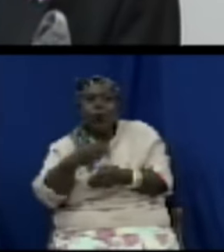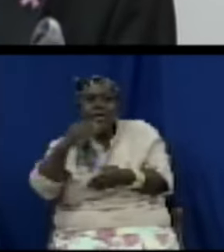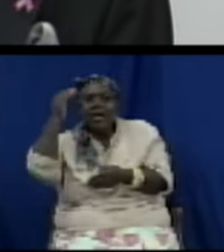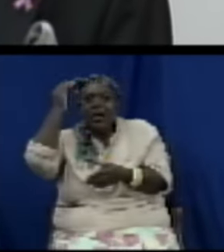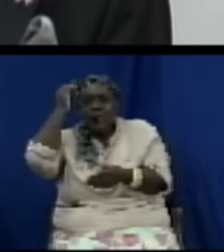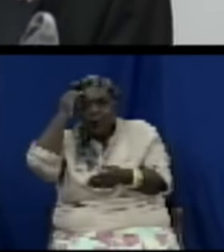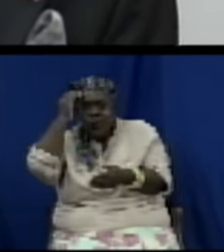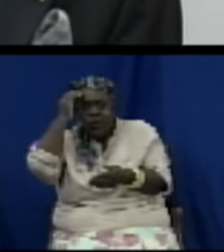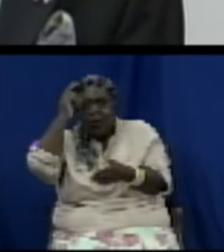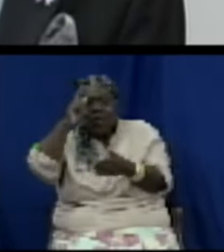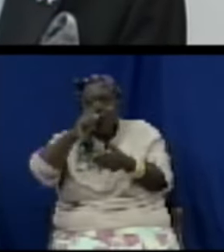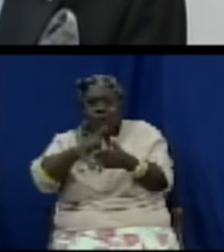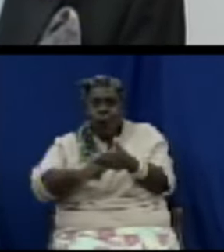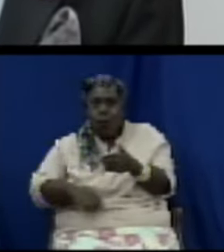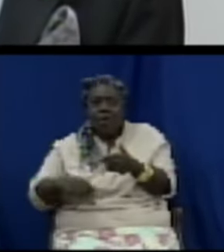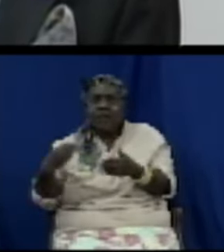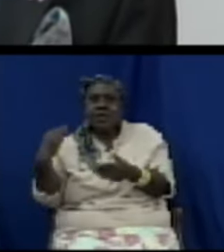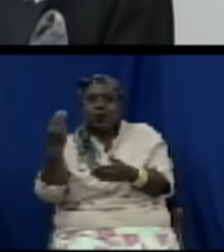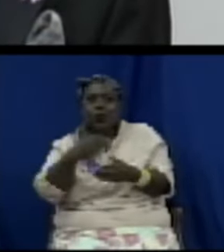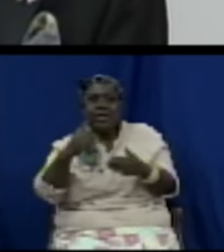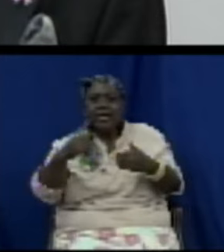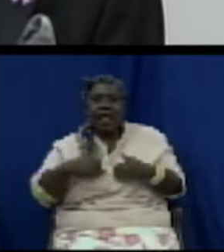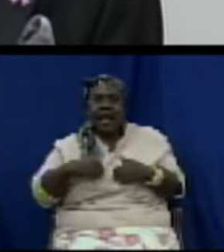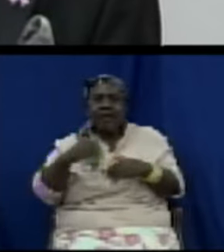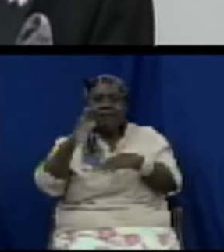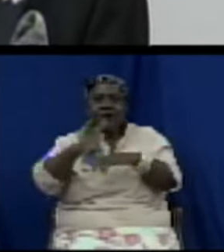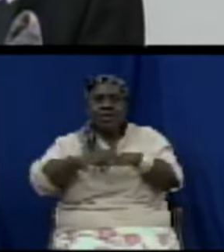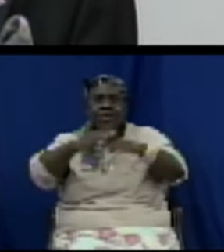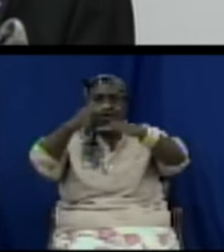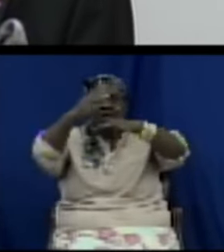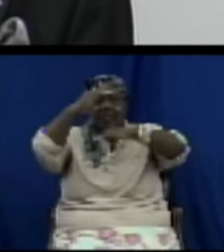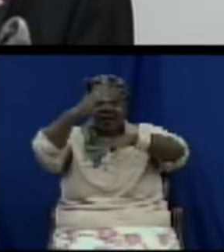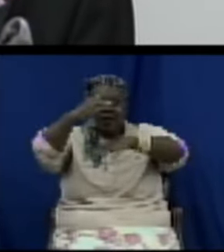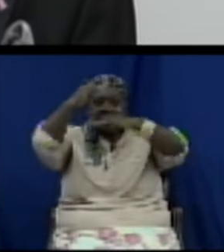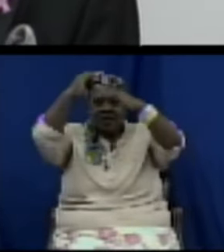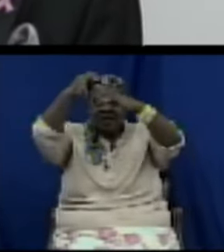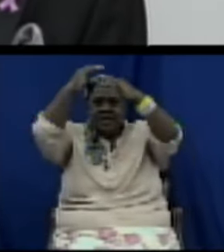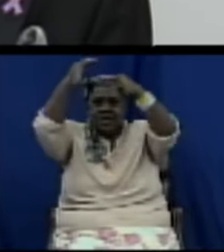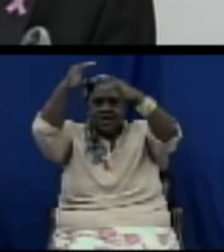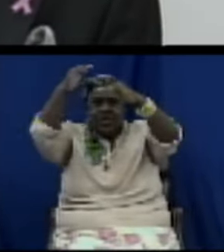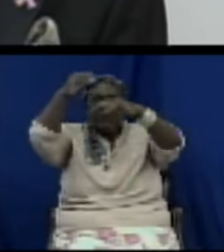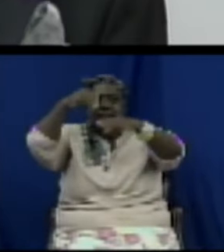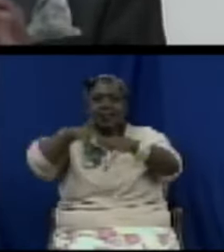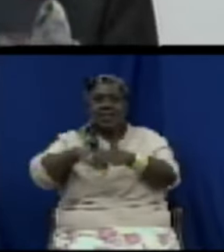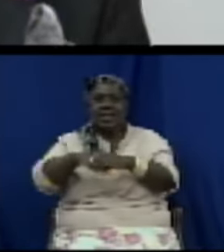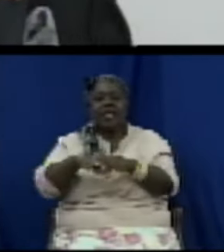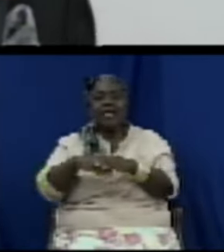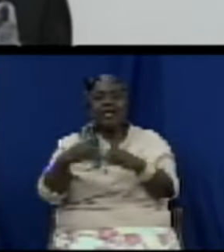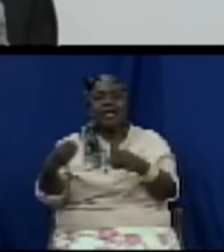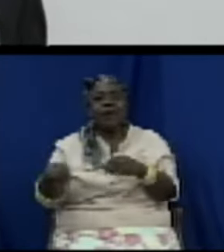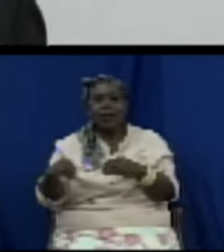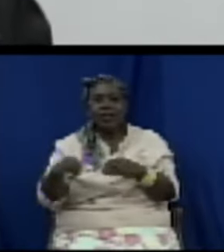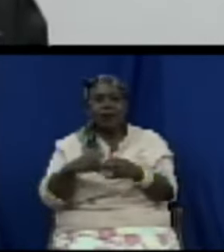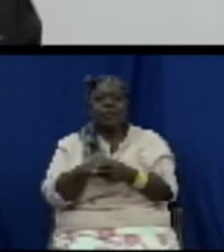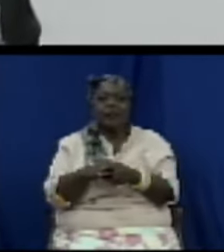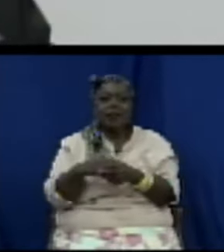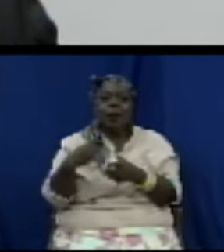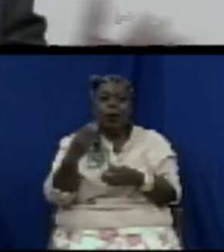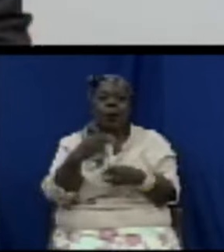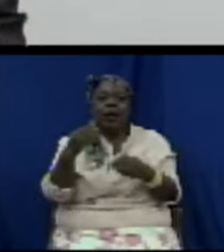sold at the 46 large and medium sized supermarkets